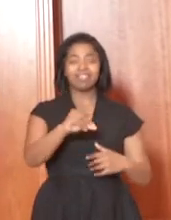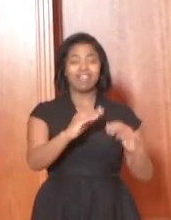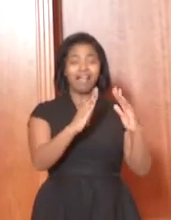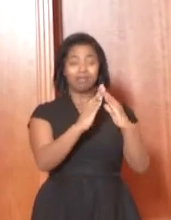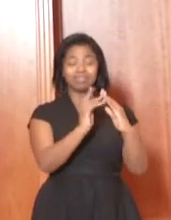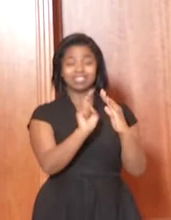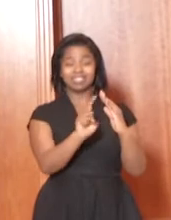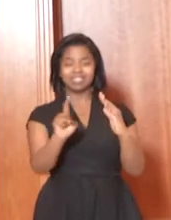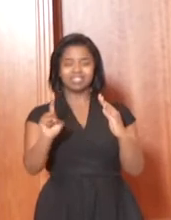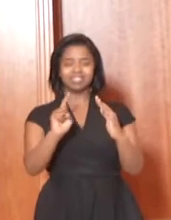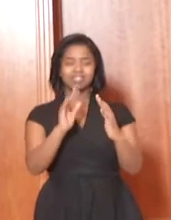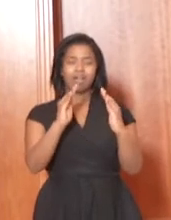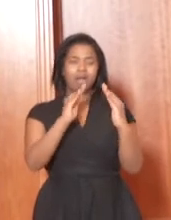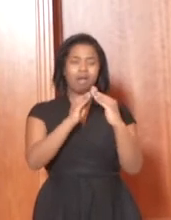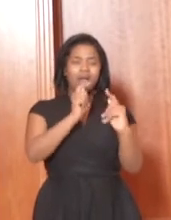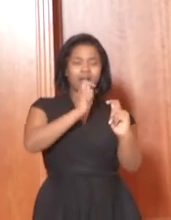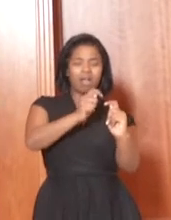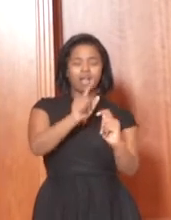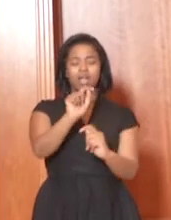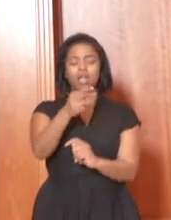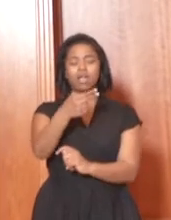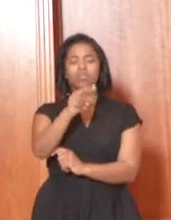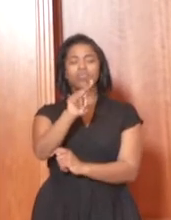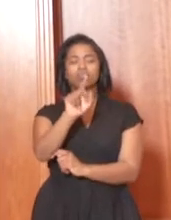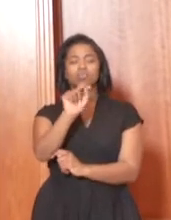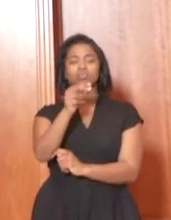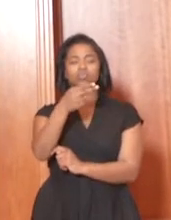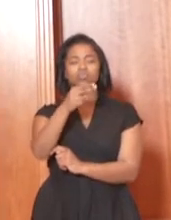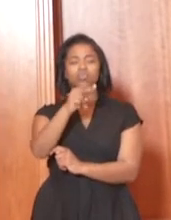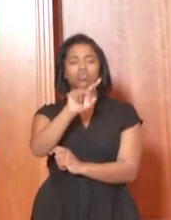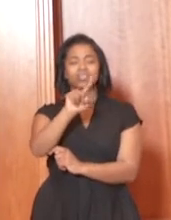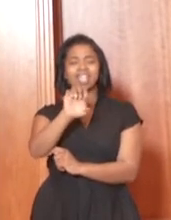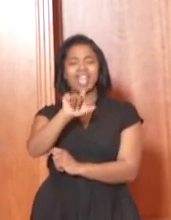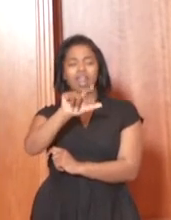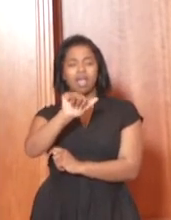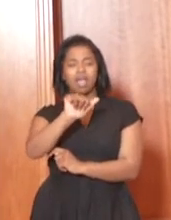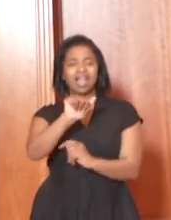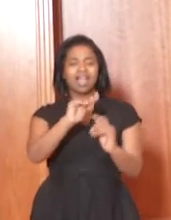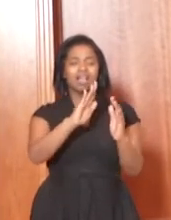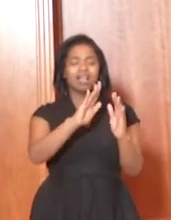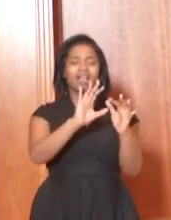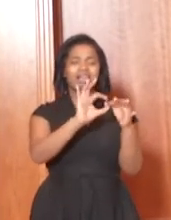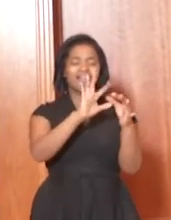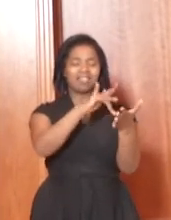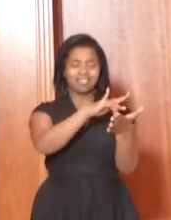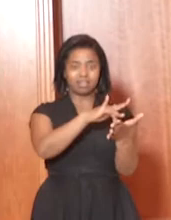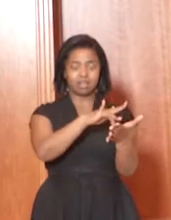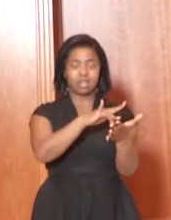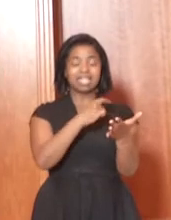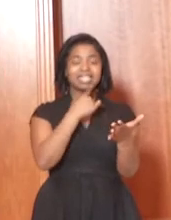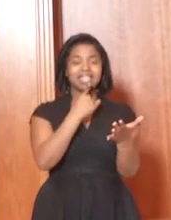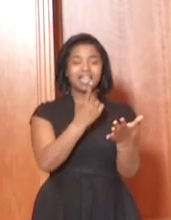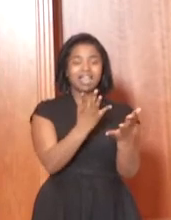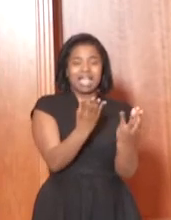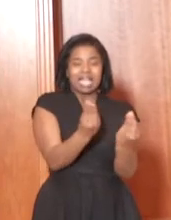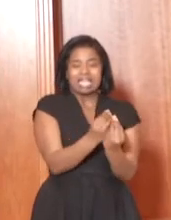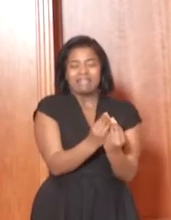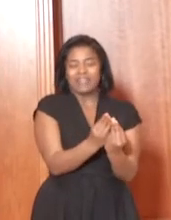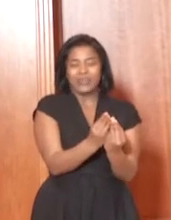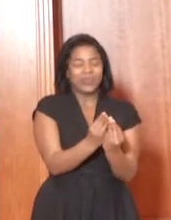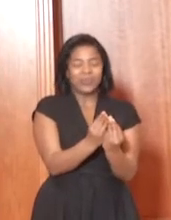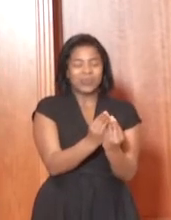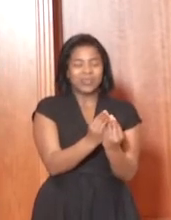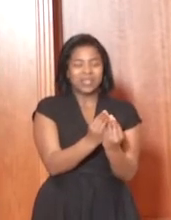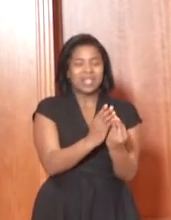shelter, the Tutuzela shelters do we have, and they tell me the number and I say, that's not enough. We've got to